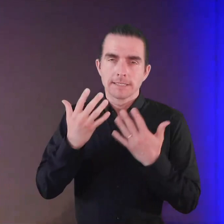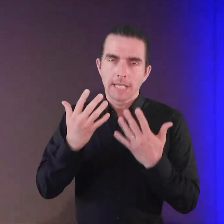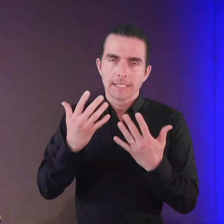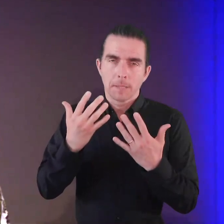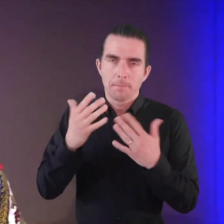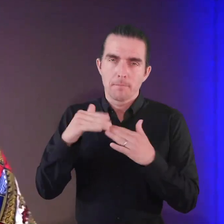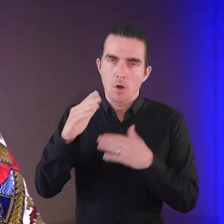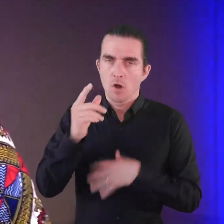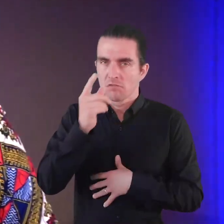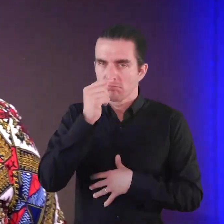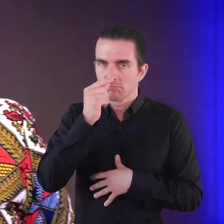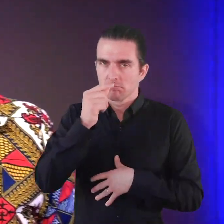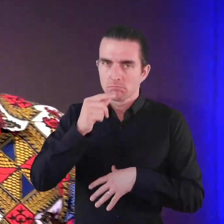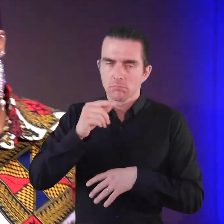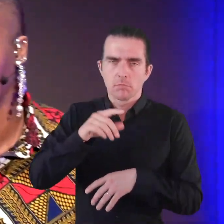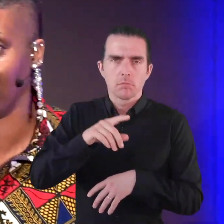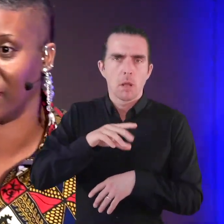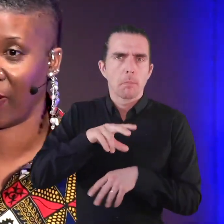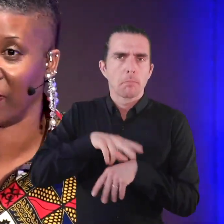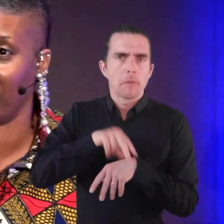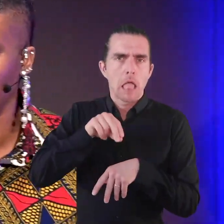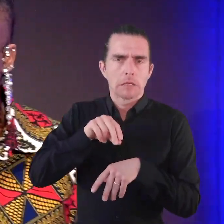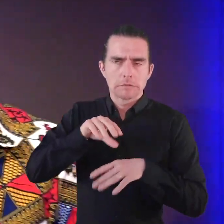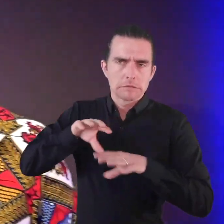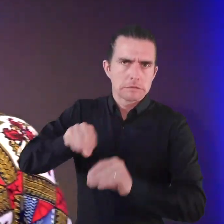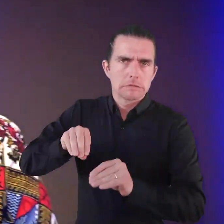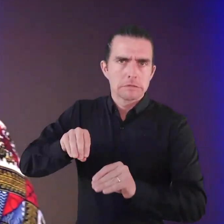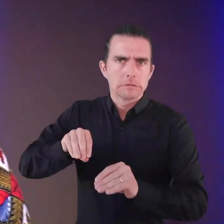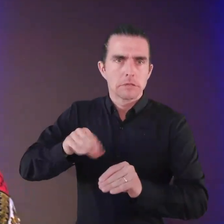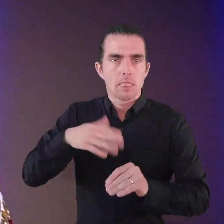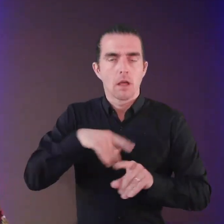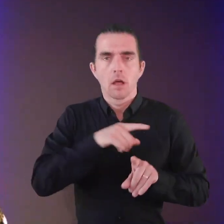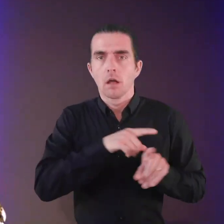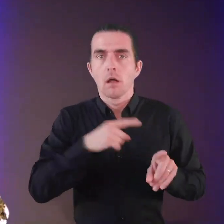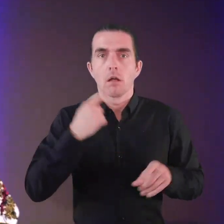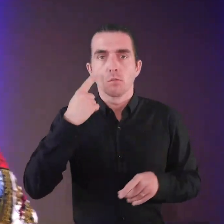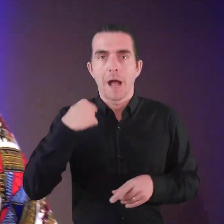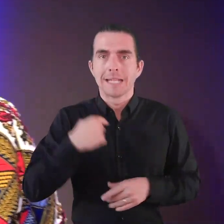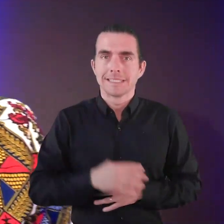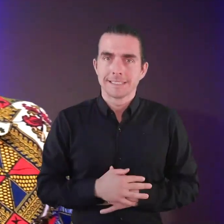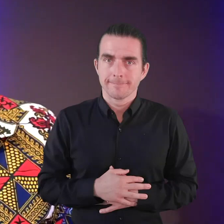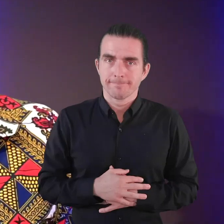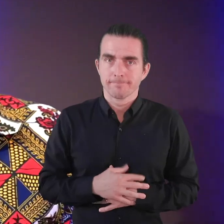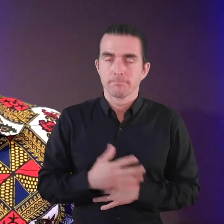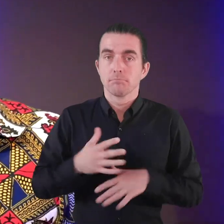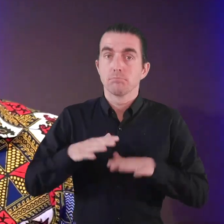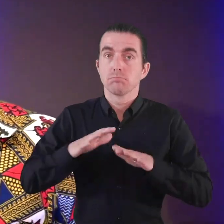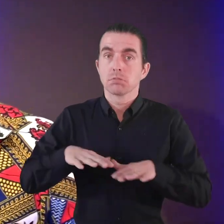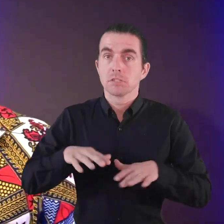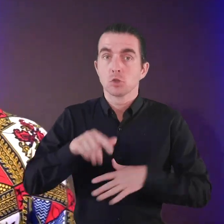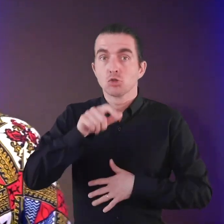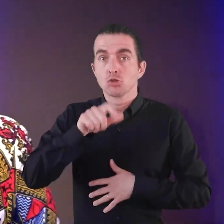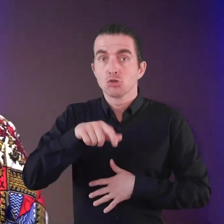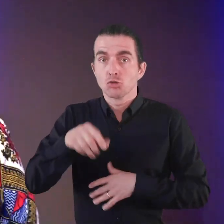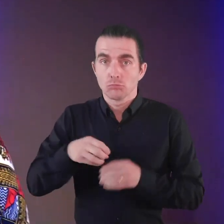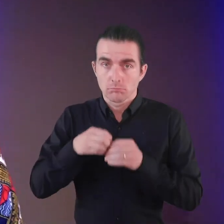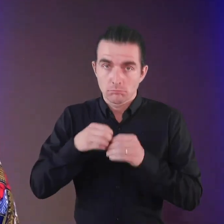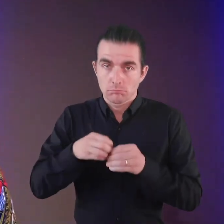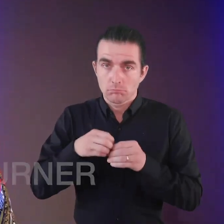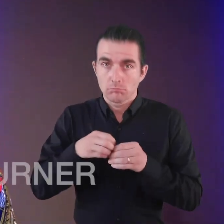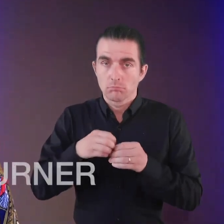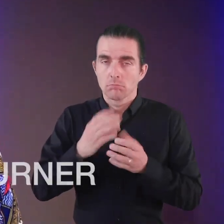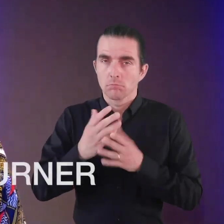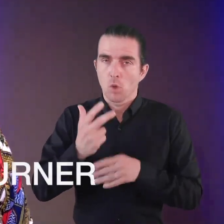times more likely to be stopped by the police than white people. White British students